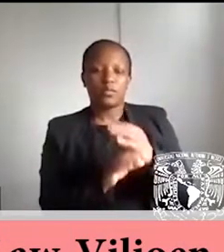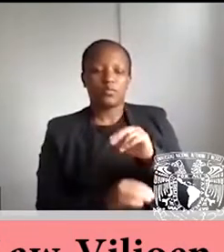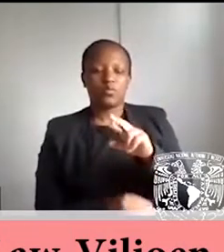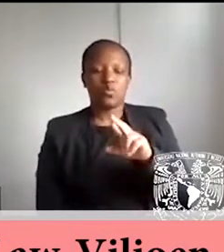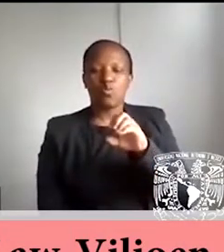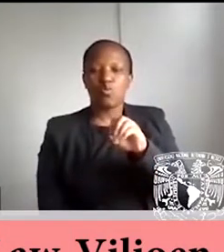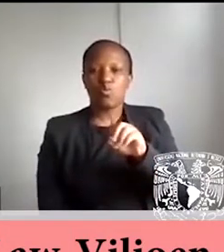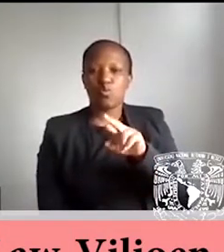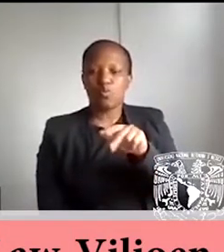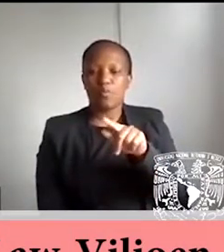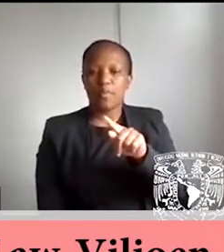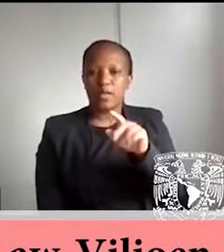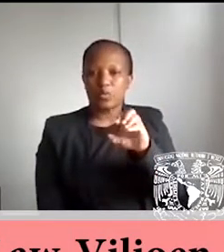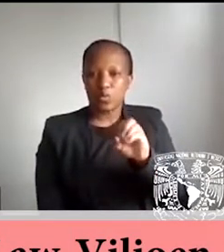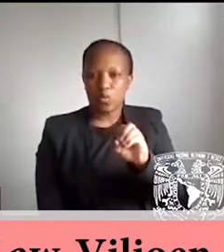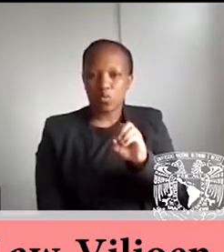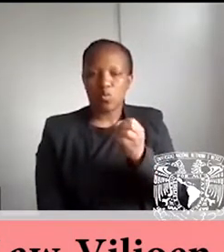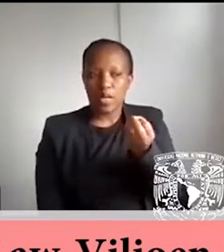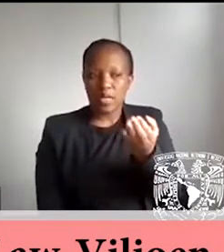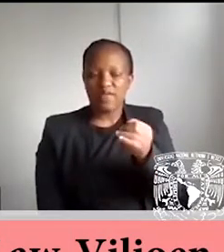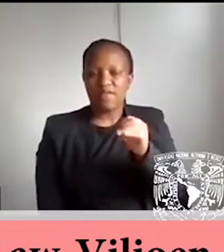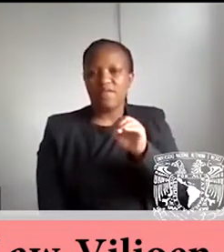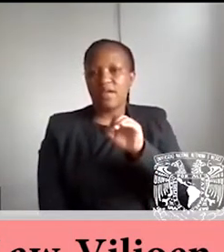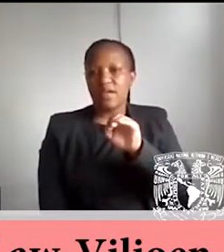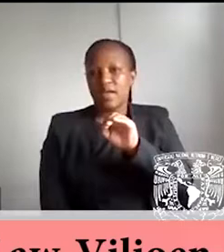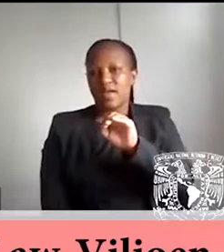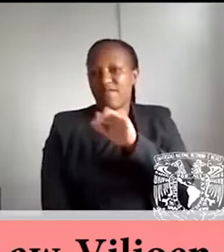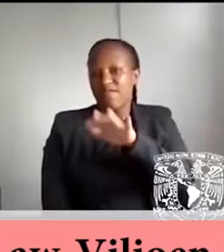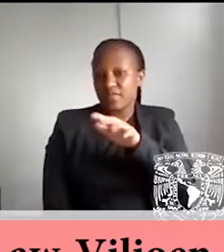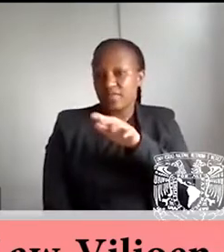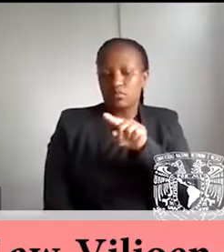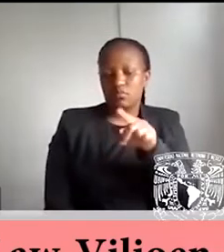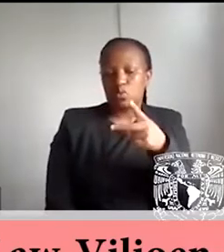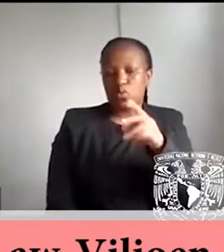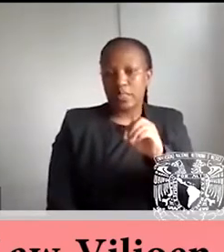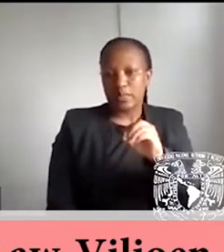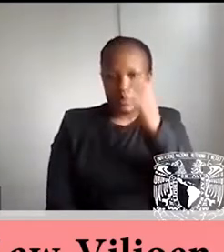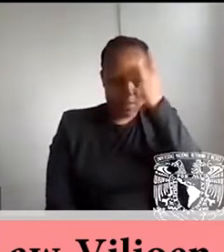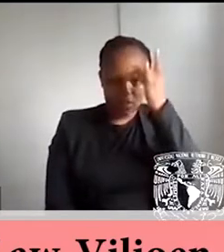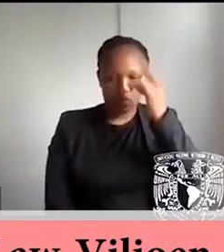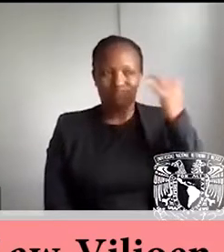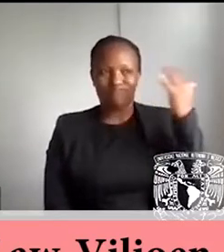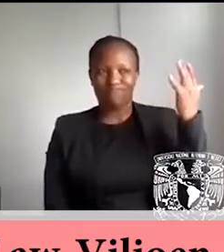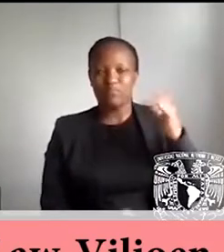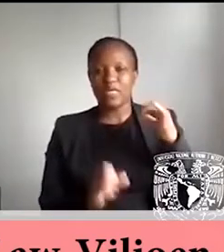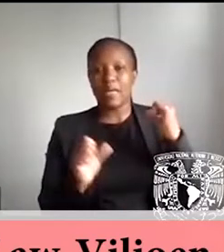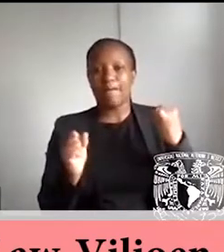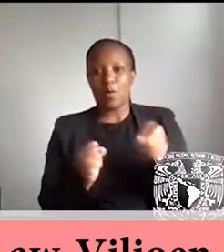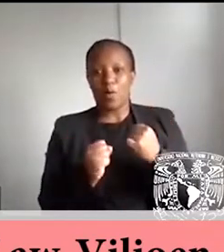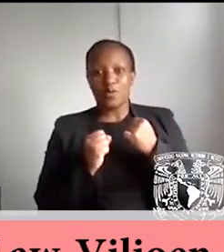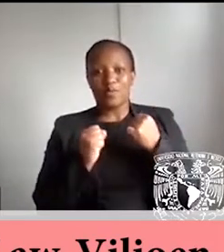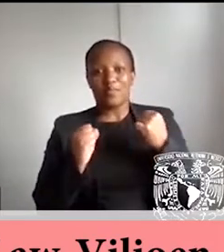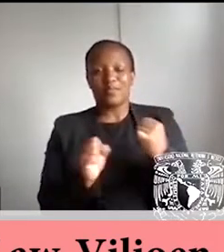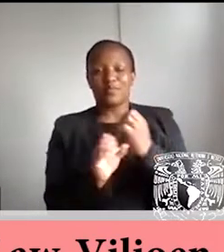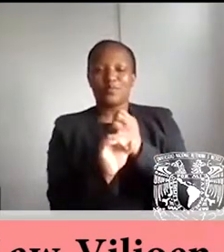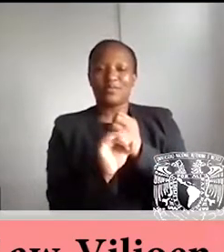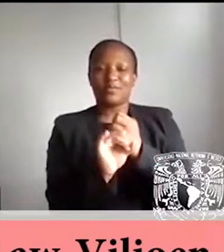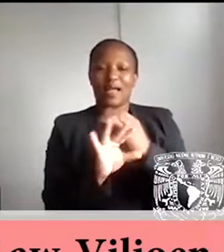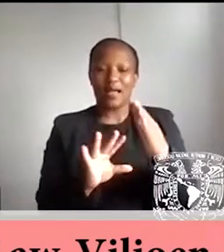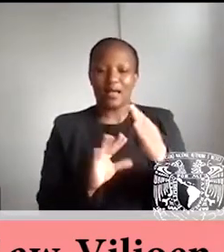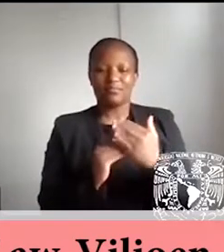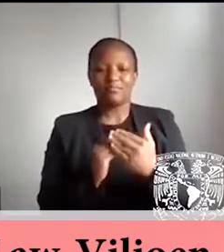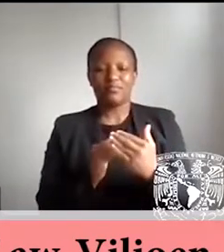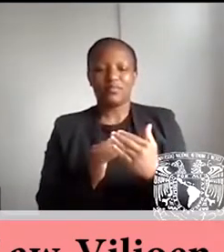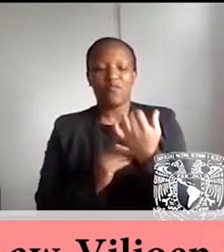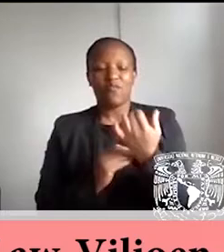give you 15 or 20 minutes to do an almost impossible task, which is to set the scene for the next couple of